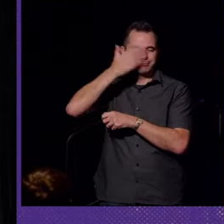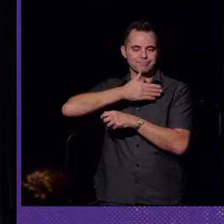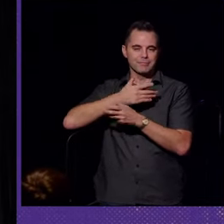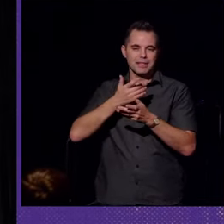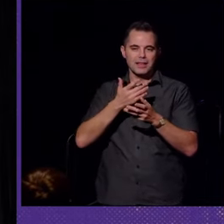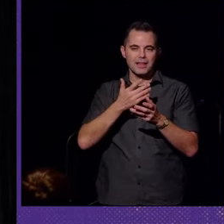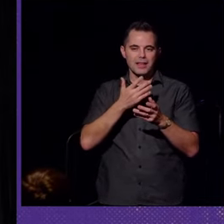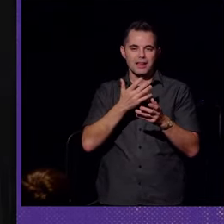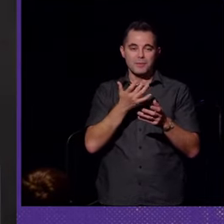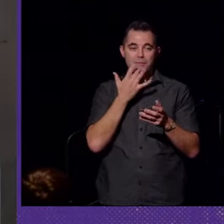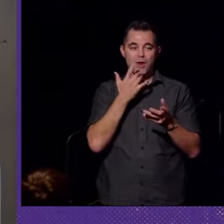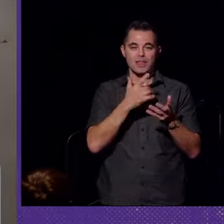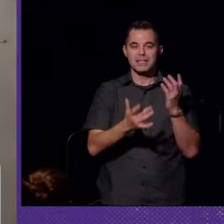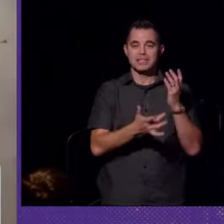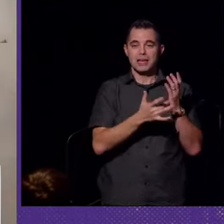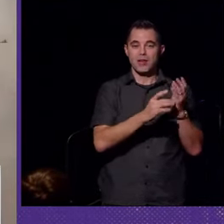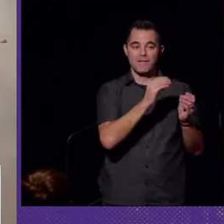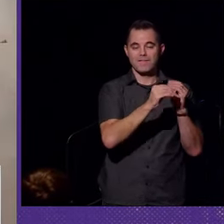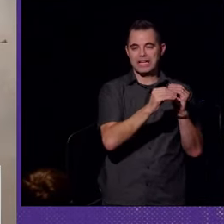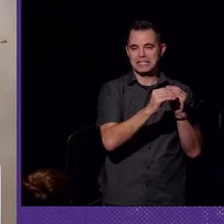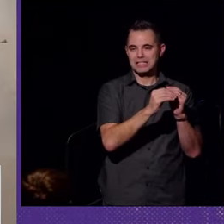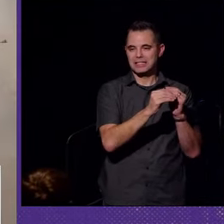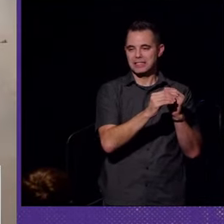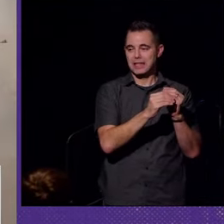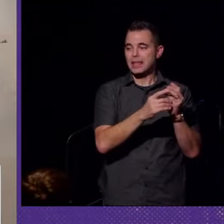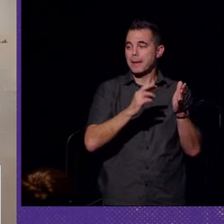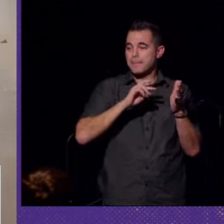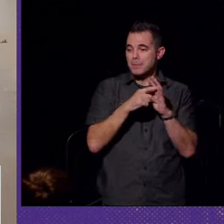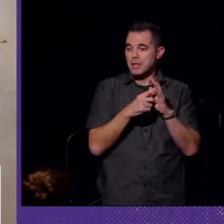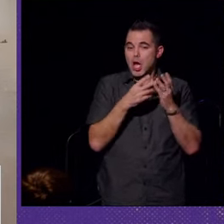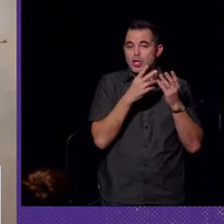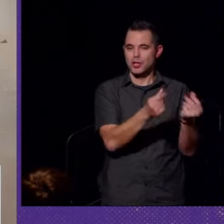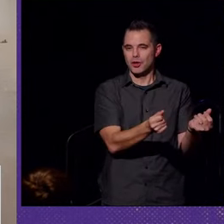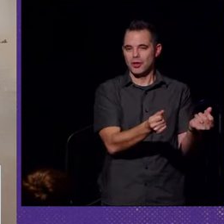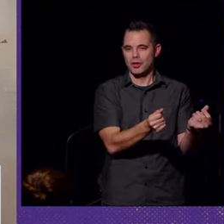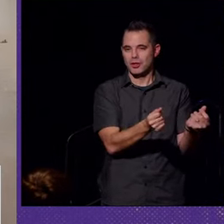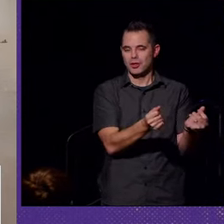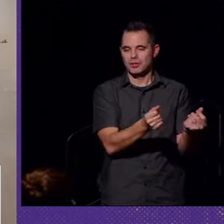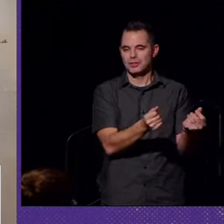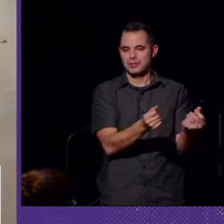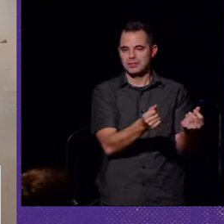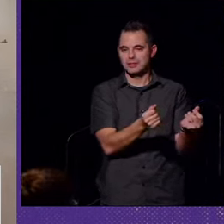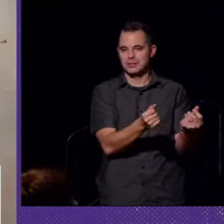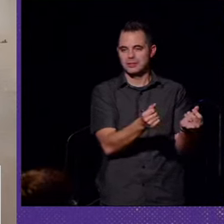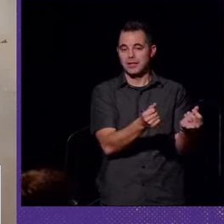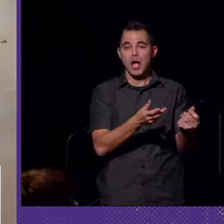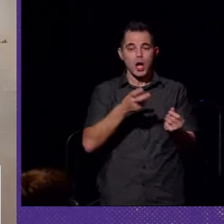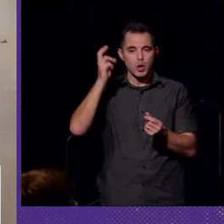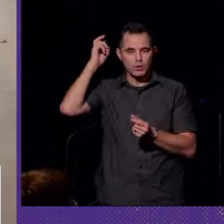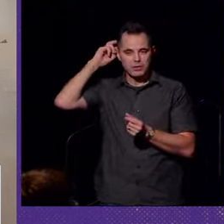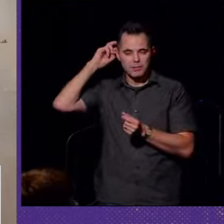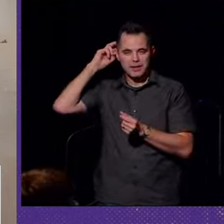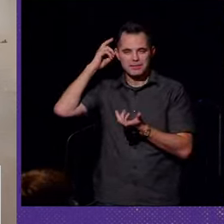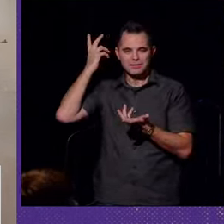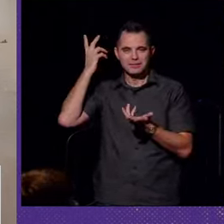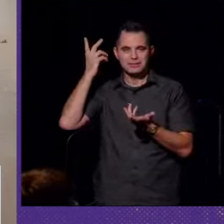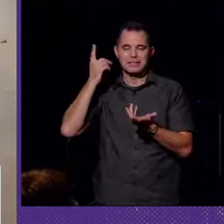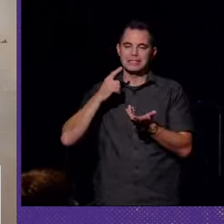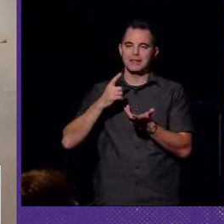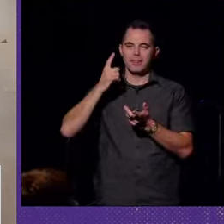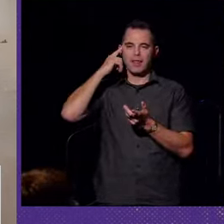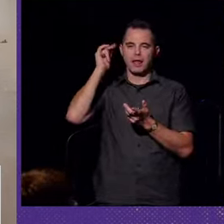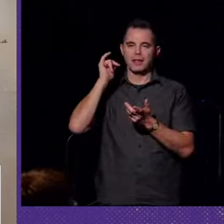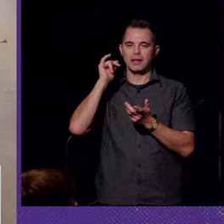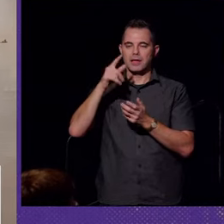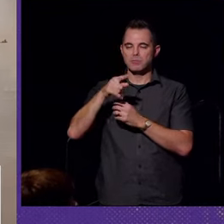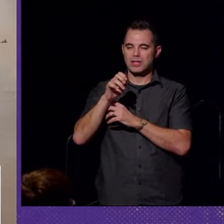favor of a technological fix that is meant to be a cure. A cochlear implant is considered a